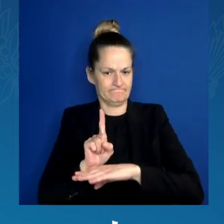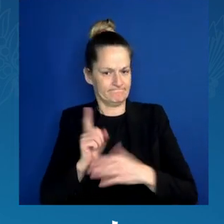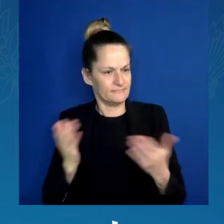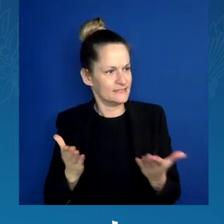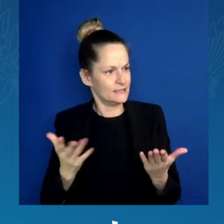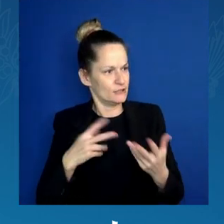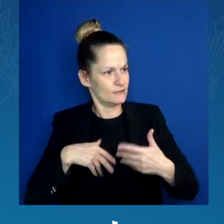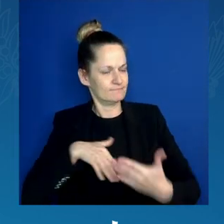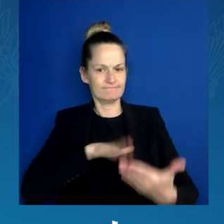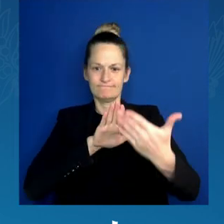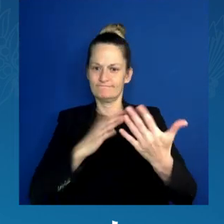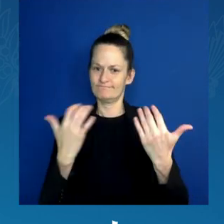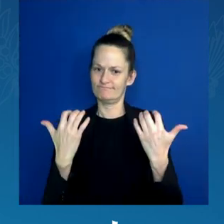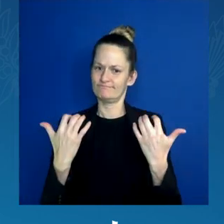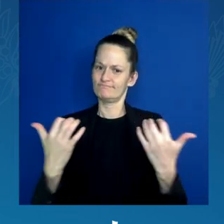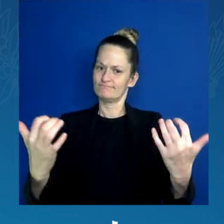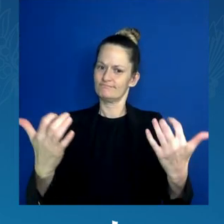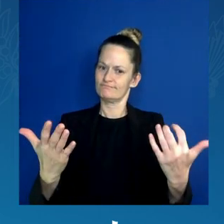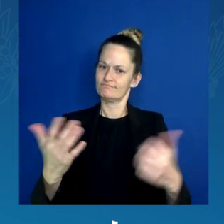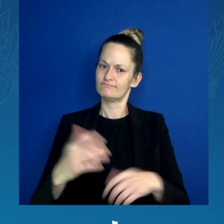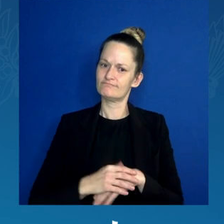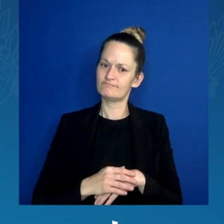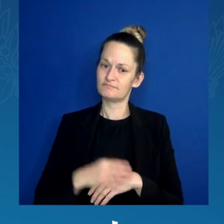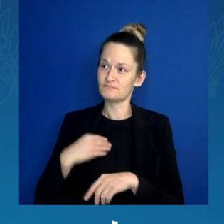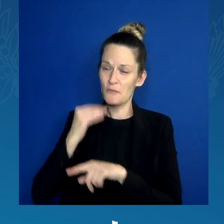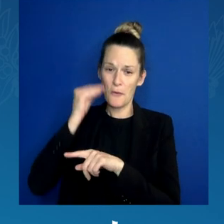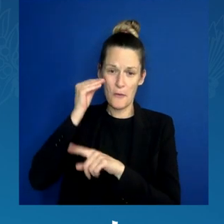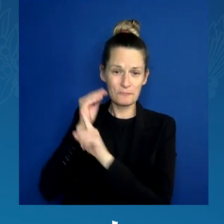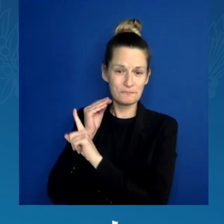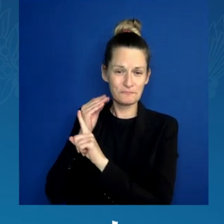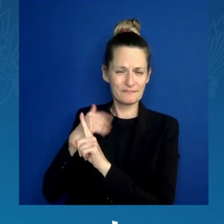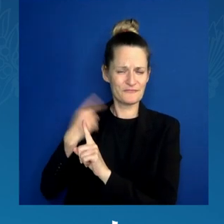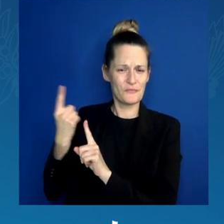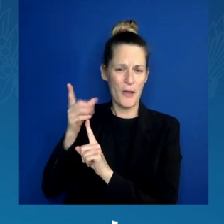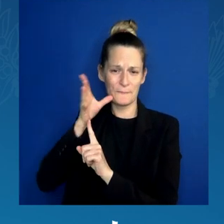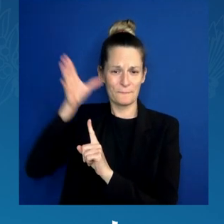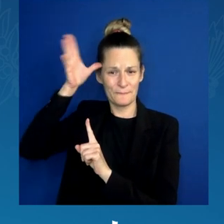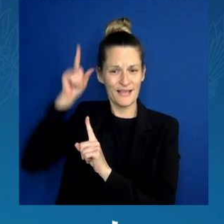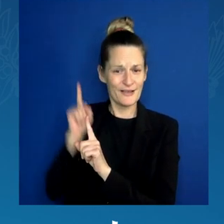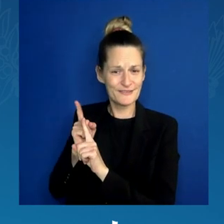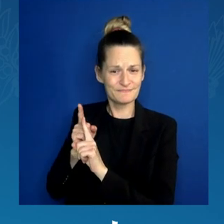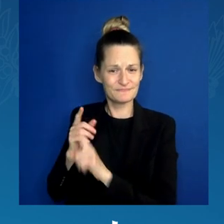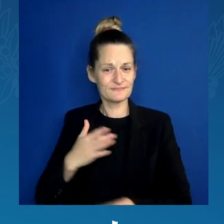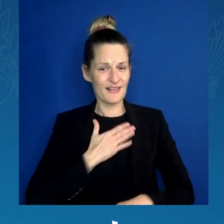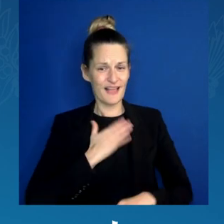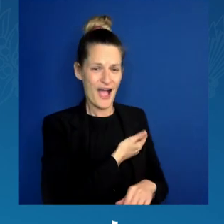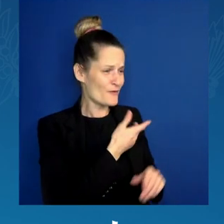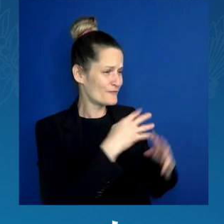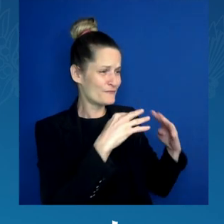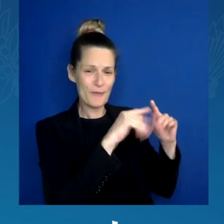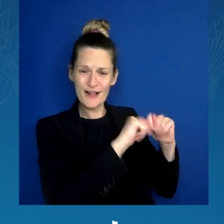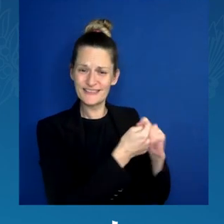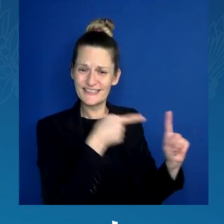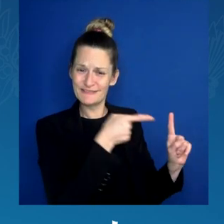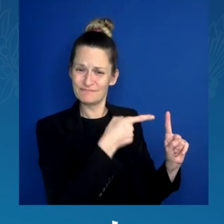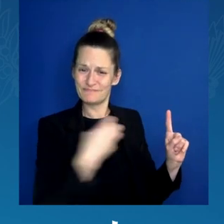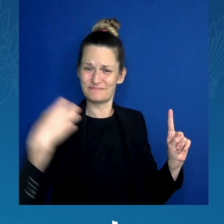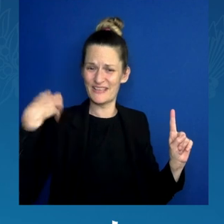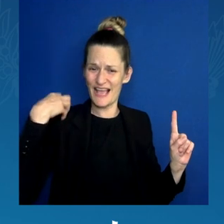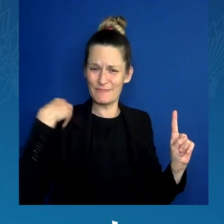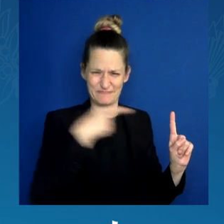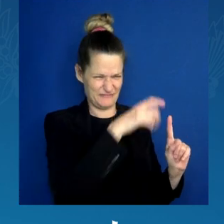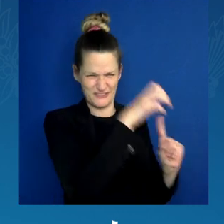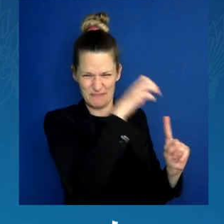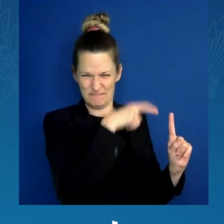home, captain of a victorious football team, and a high achieving honor student at the number 11 school in the state, I have witnessed many